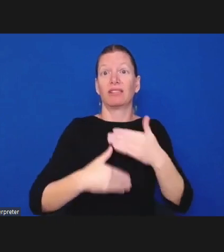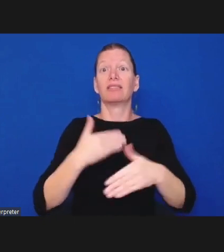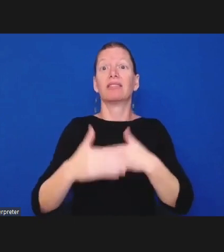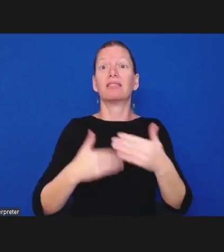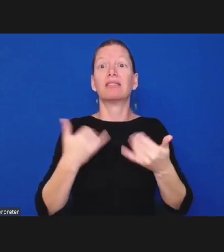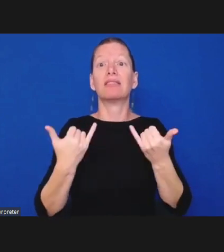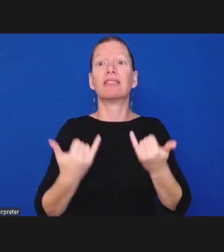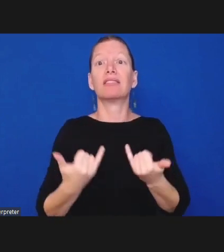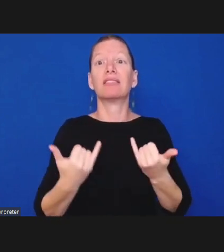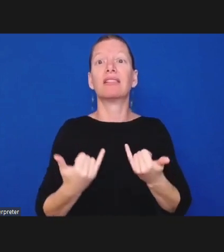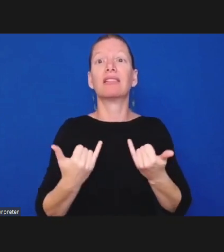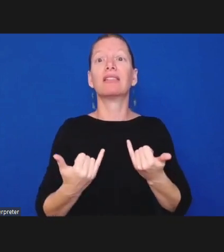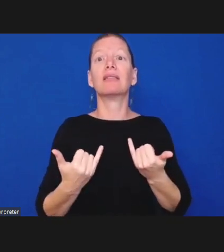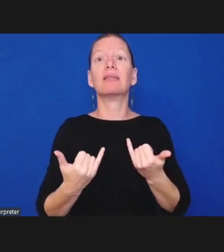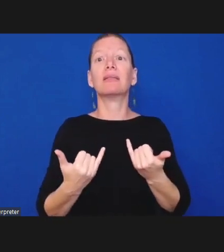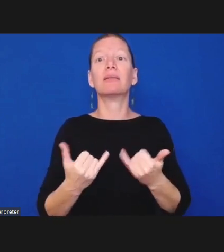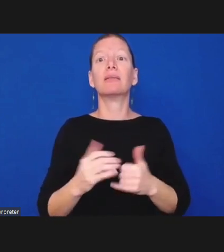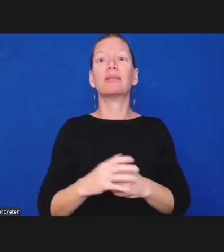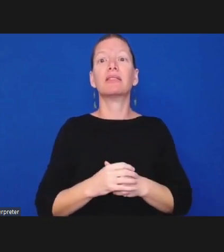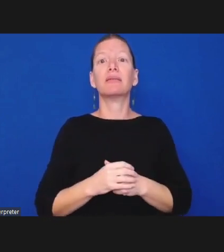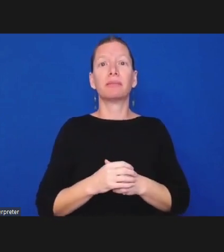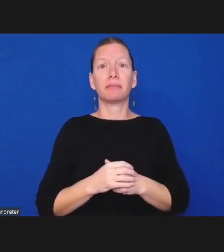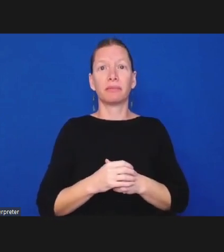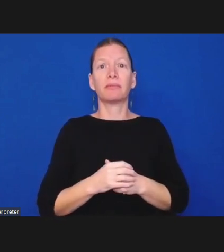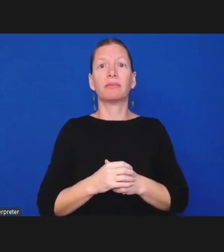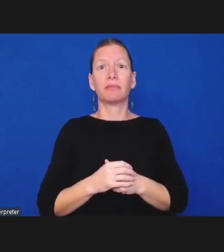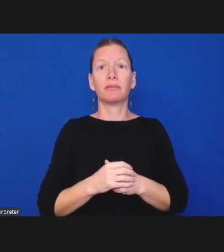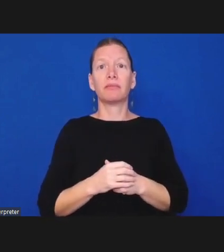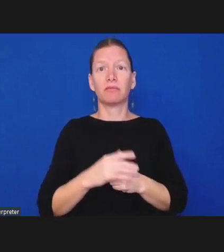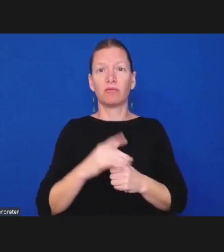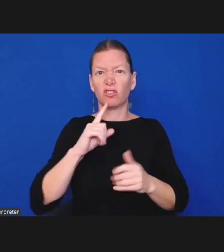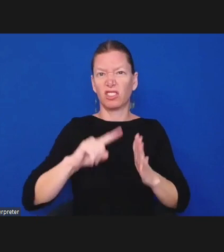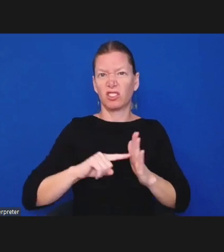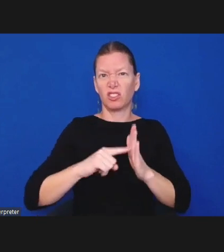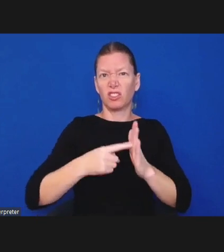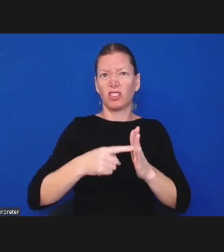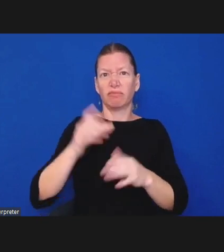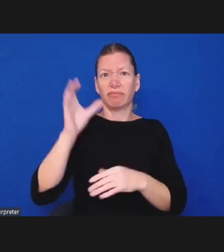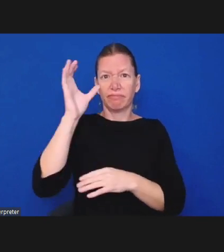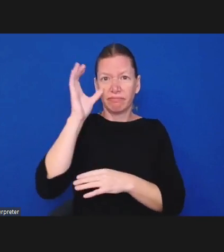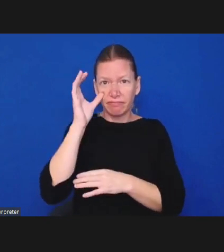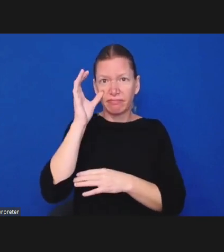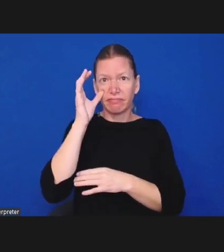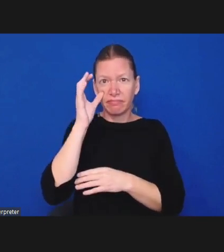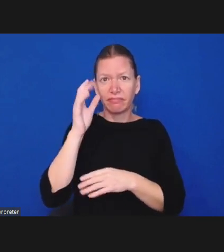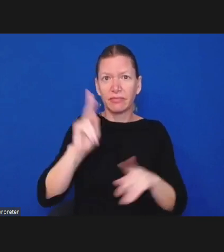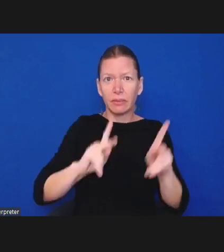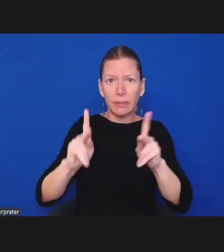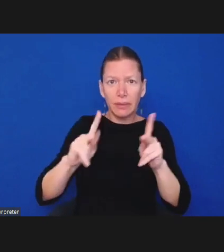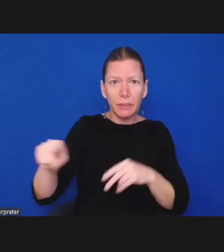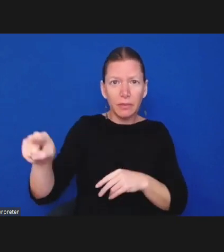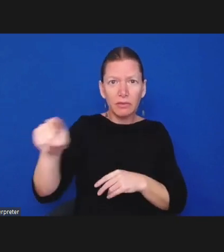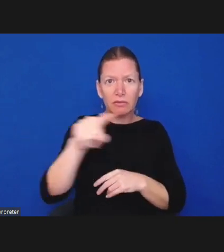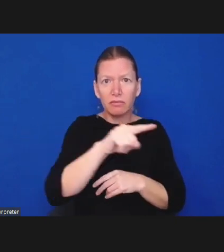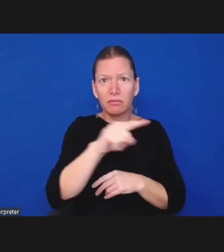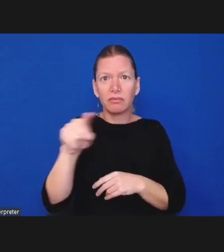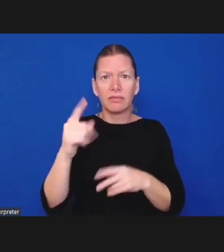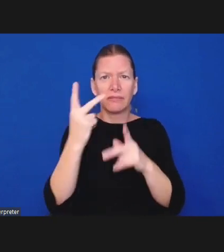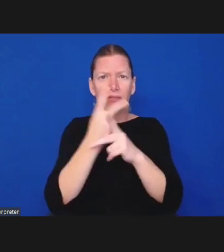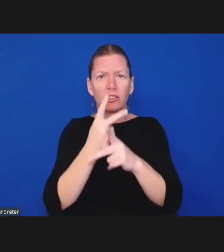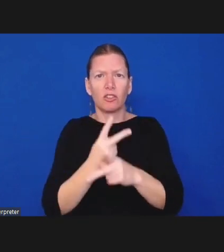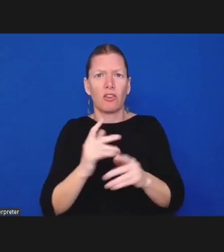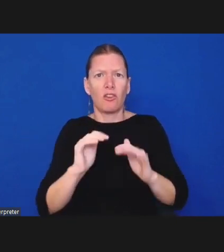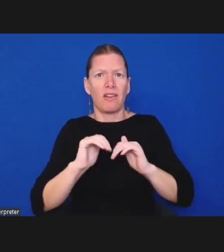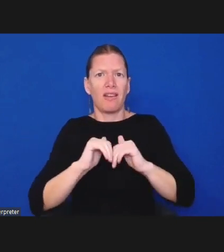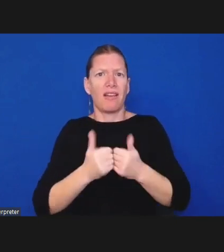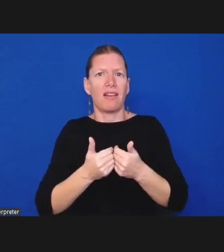you need to start modeling that you need to start listening to all those people and finding ways to do that and then bringing that in to um